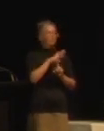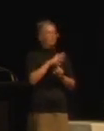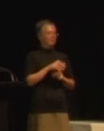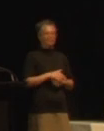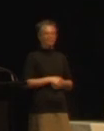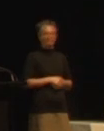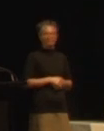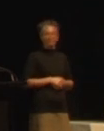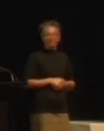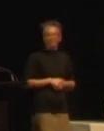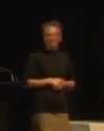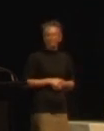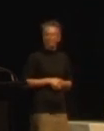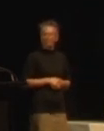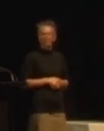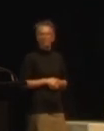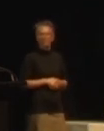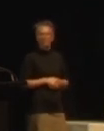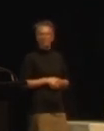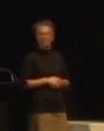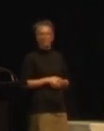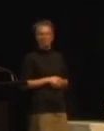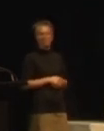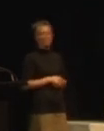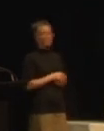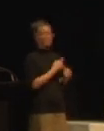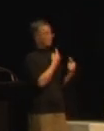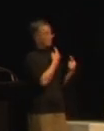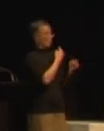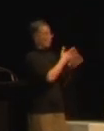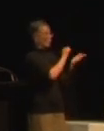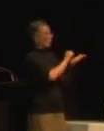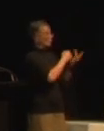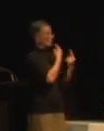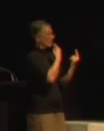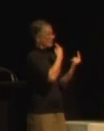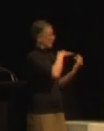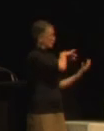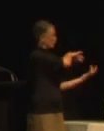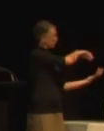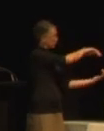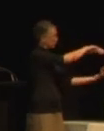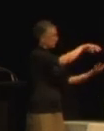We combined the insights from the journey maps and the Magic Mobile exercise to create the ideal journey